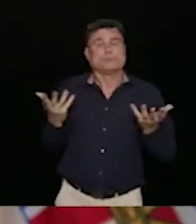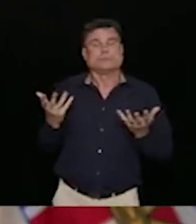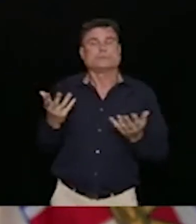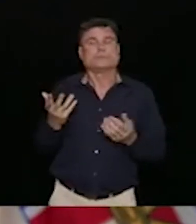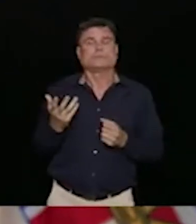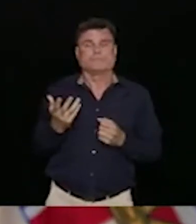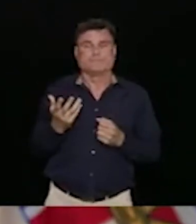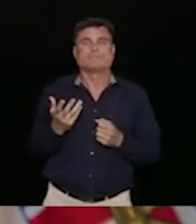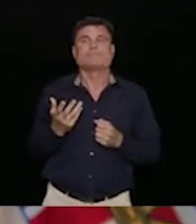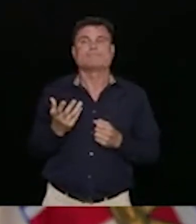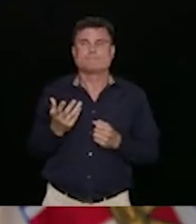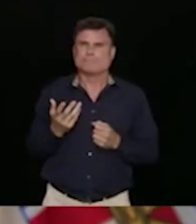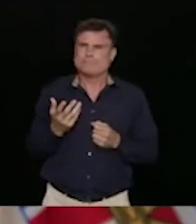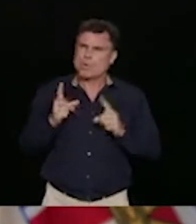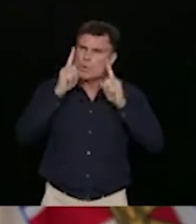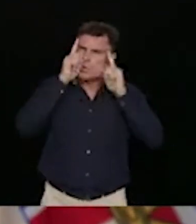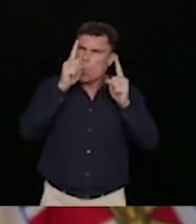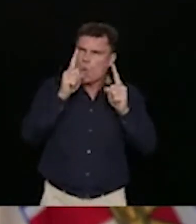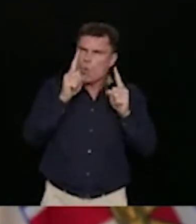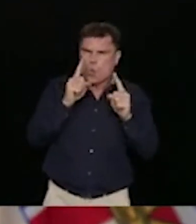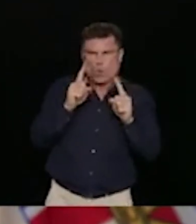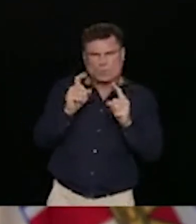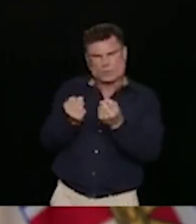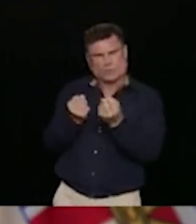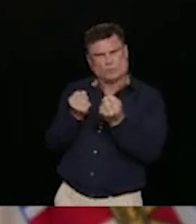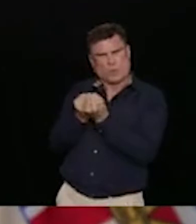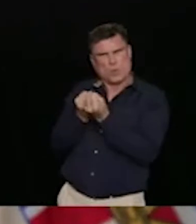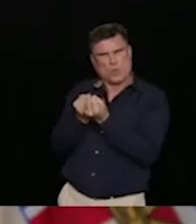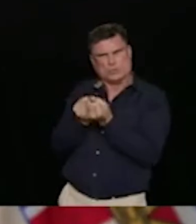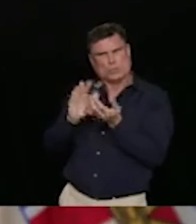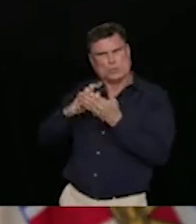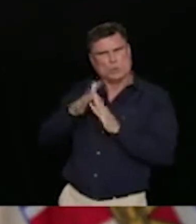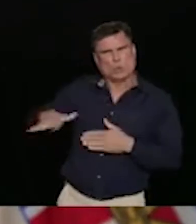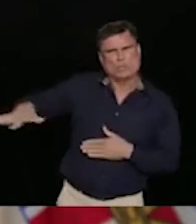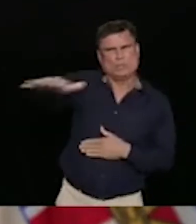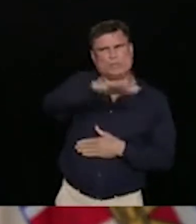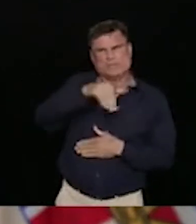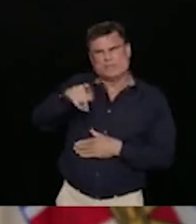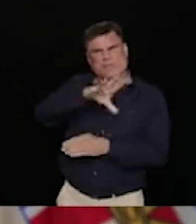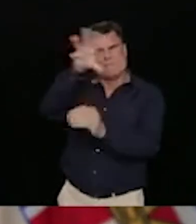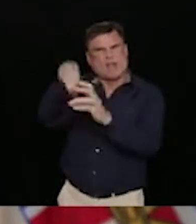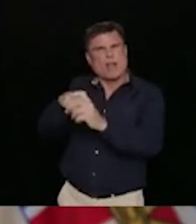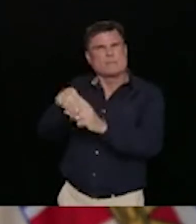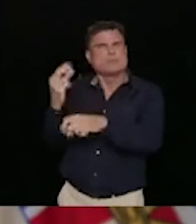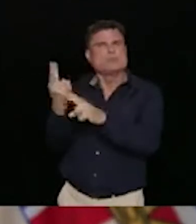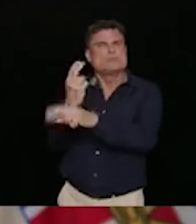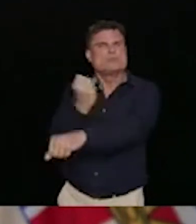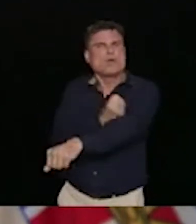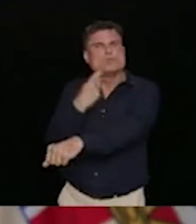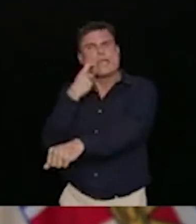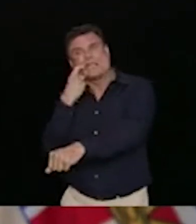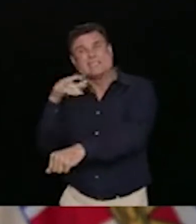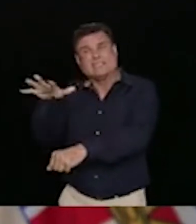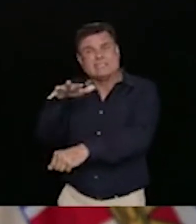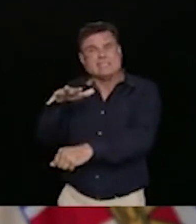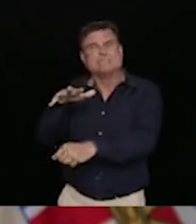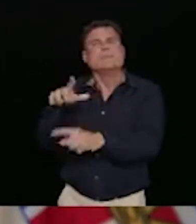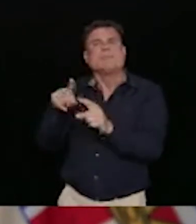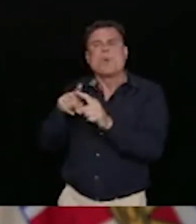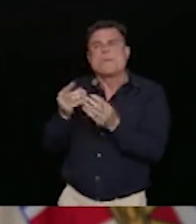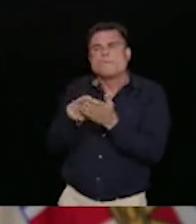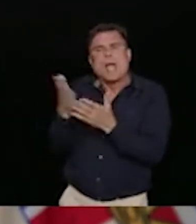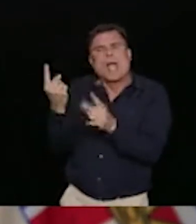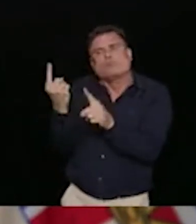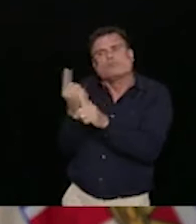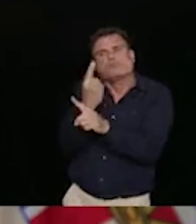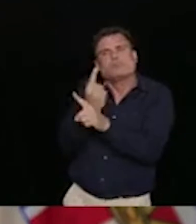by getting access to pharmaceutical alternatives to the toxic street drug supply. The coroner's report shows us